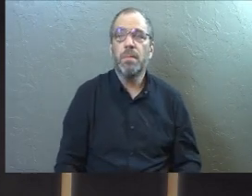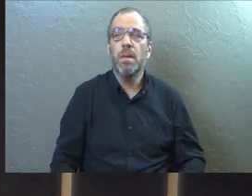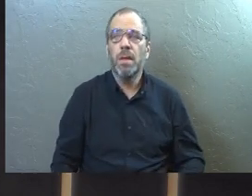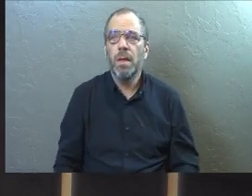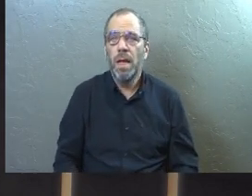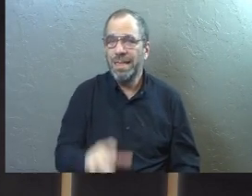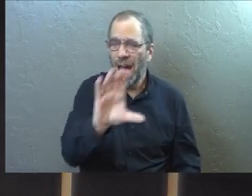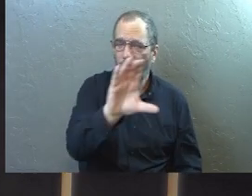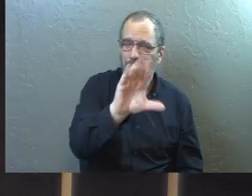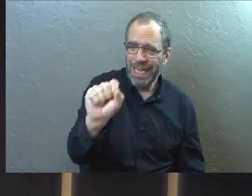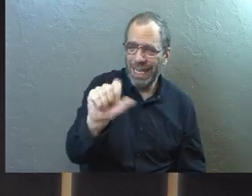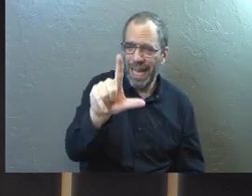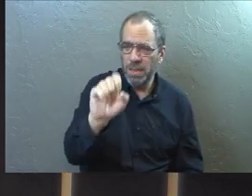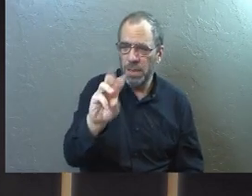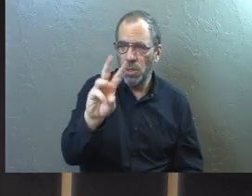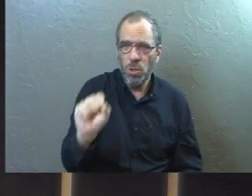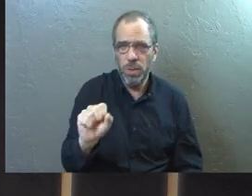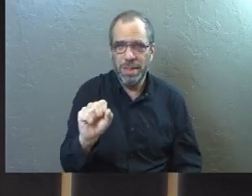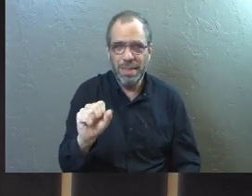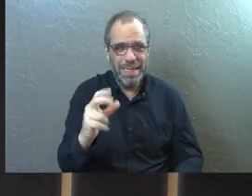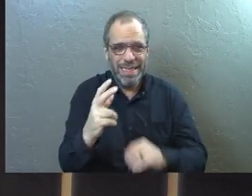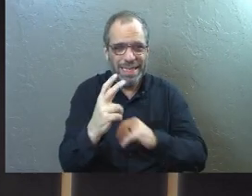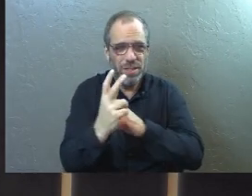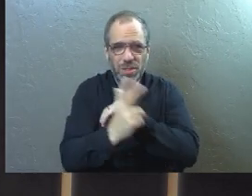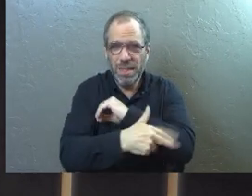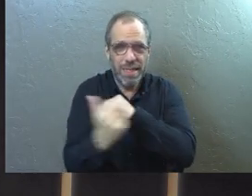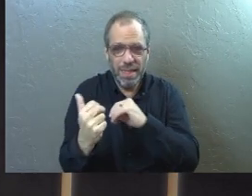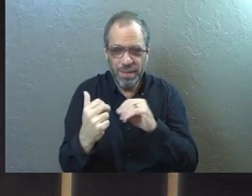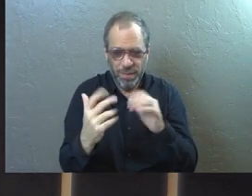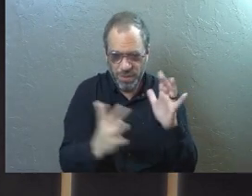And Lewis is just stealing from Jesus and Lazarus here.